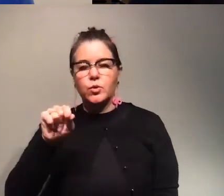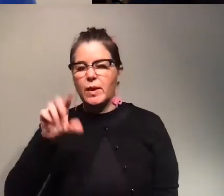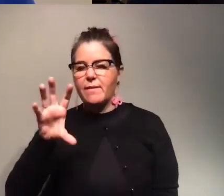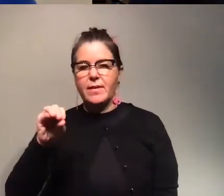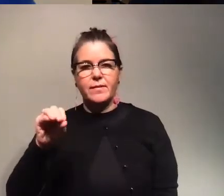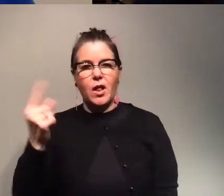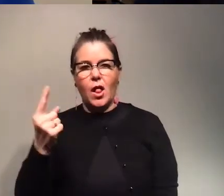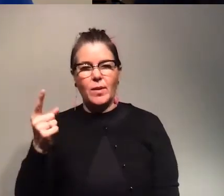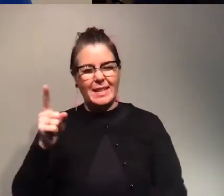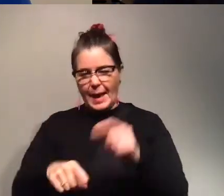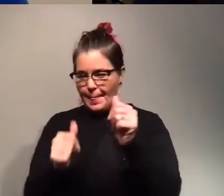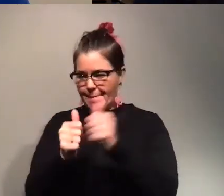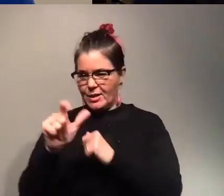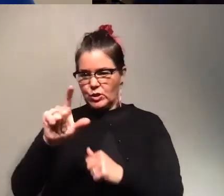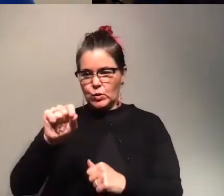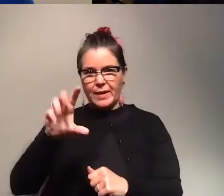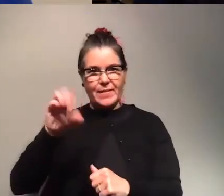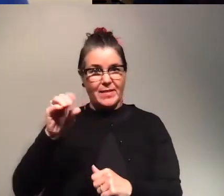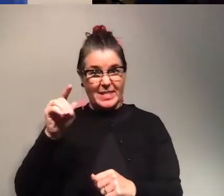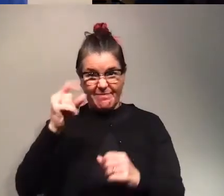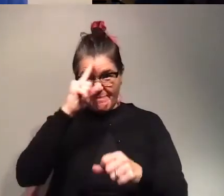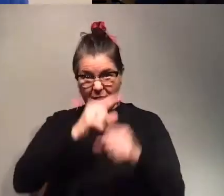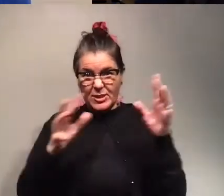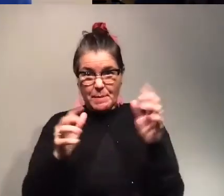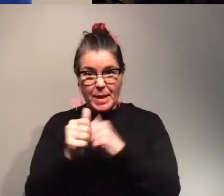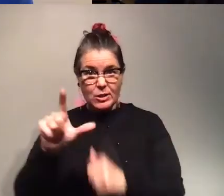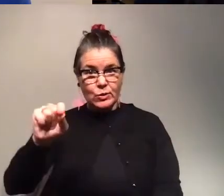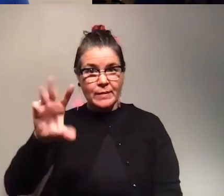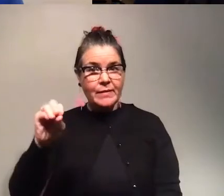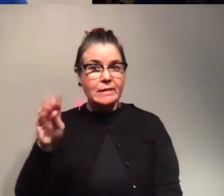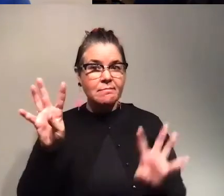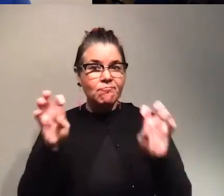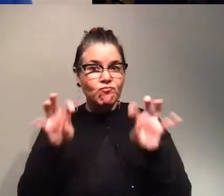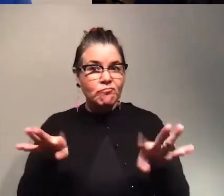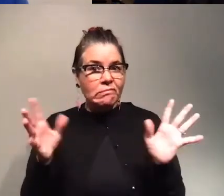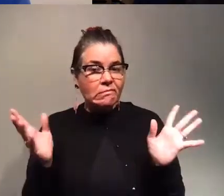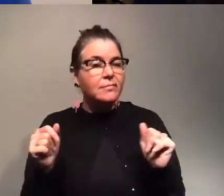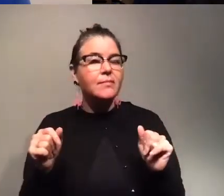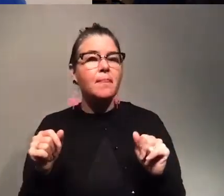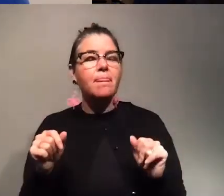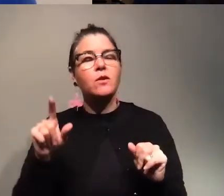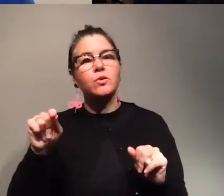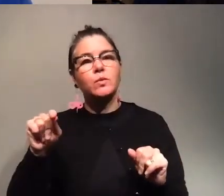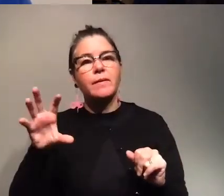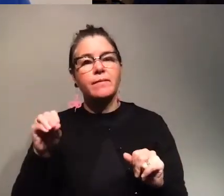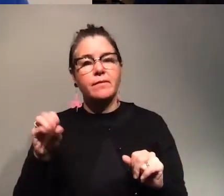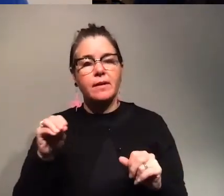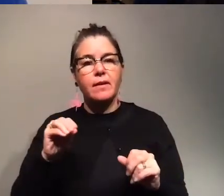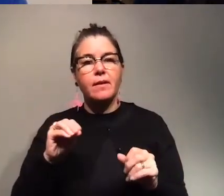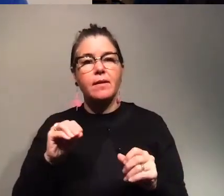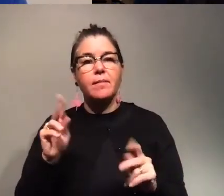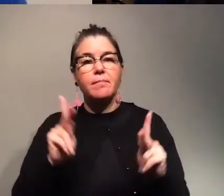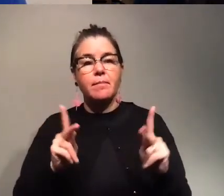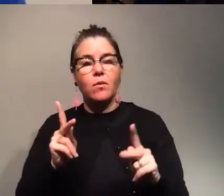we cannot get past 2050 i cannot imagine the future past that day right by 2050 the population will